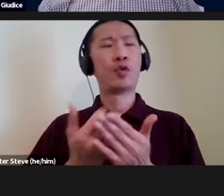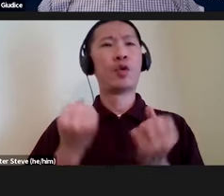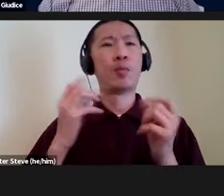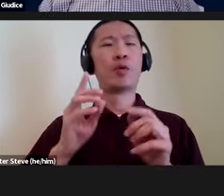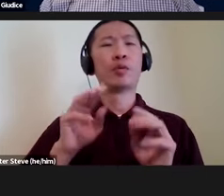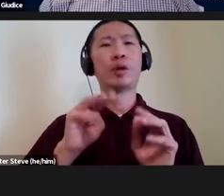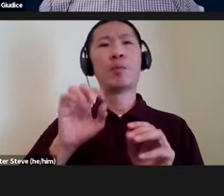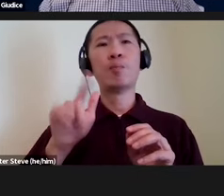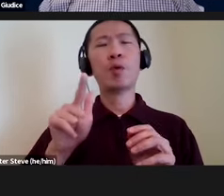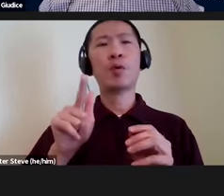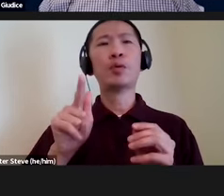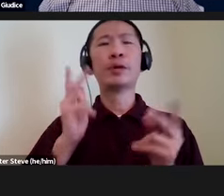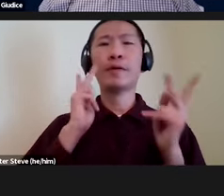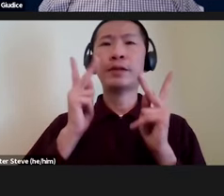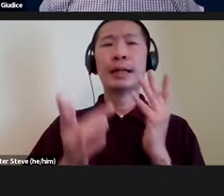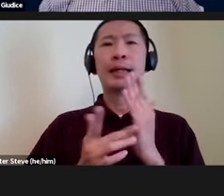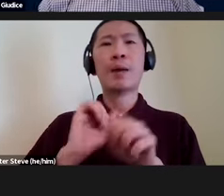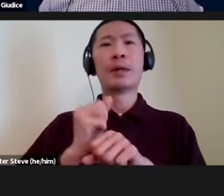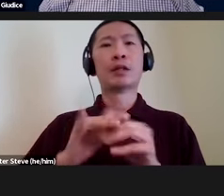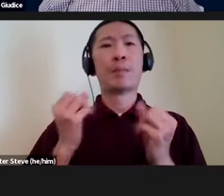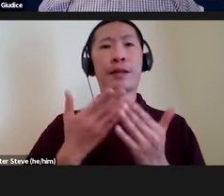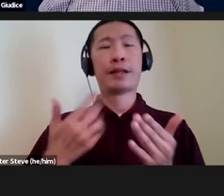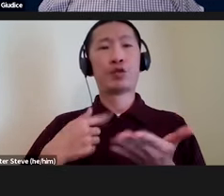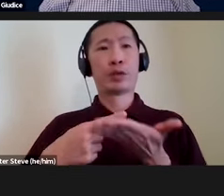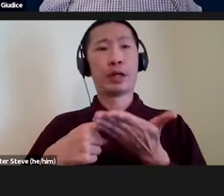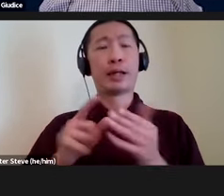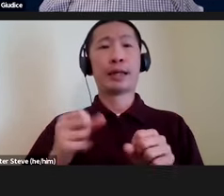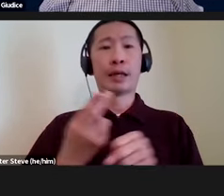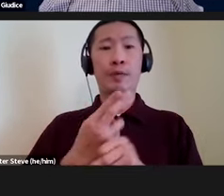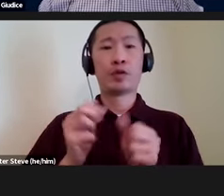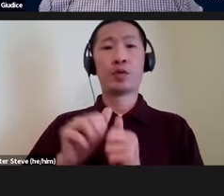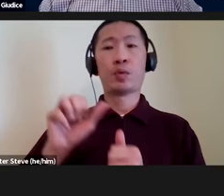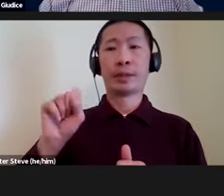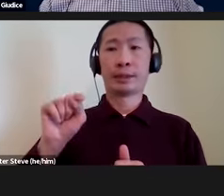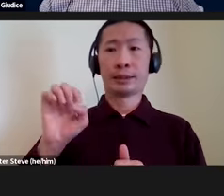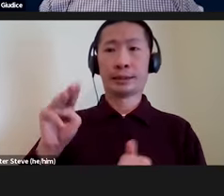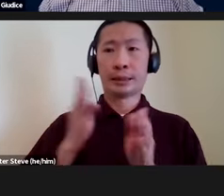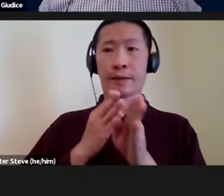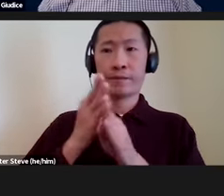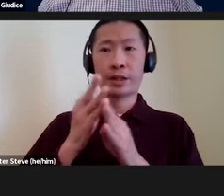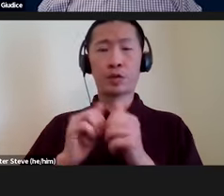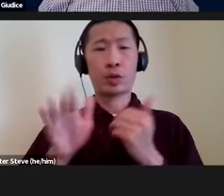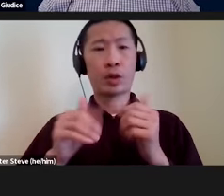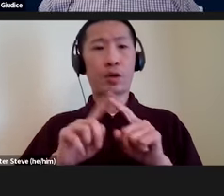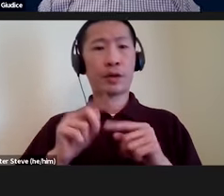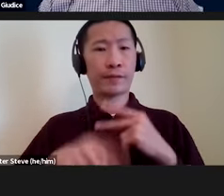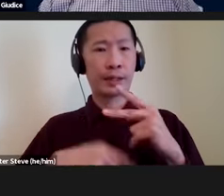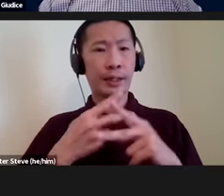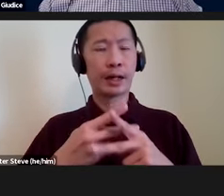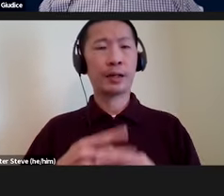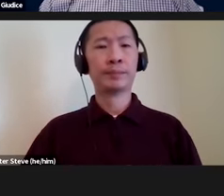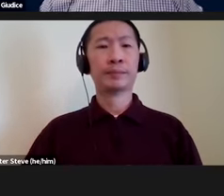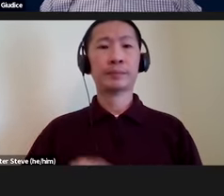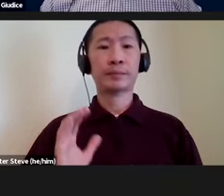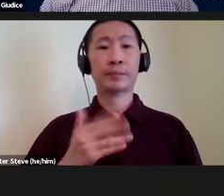visualization techniques based on a lot of things that we're talking about that can be used in STEM fields of all types. And so, our